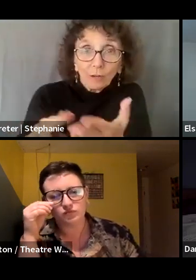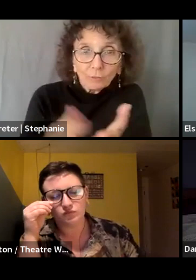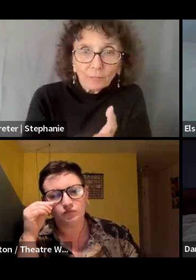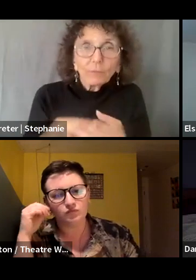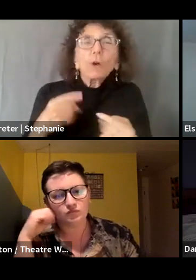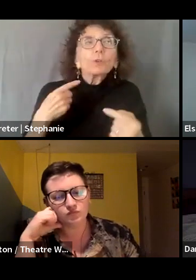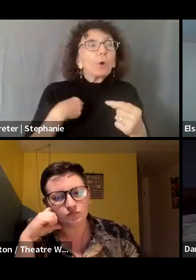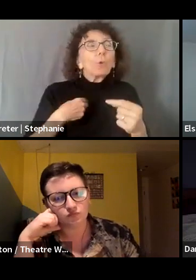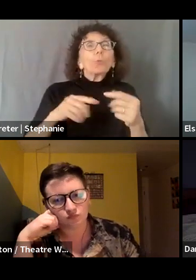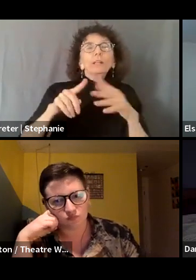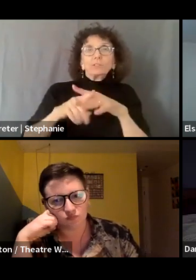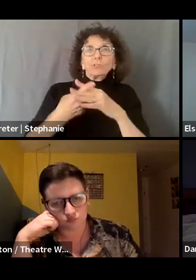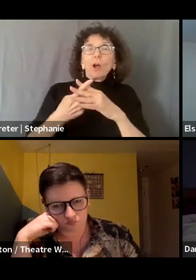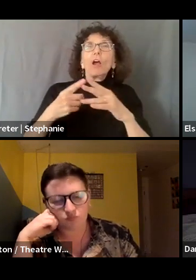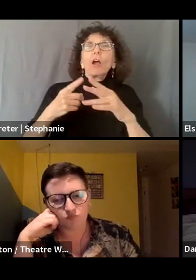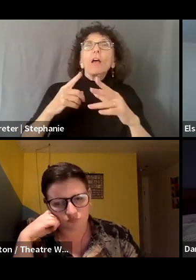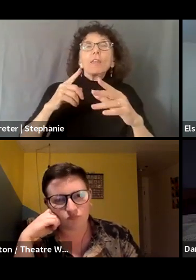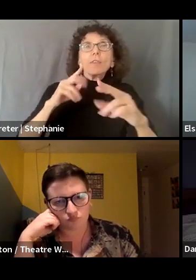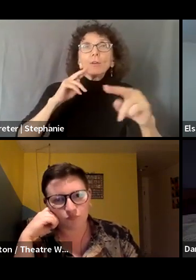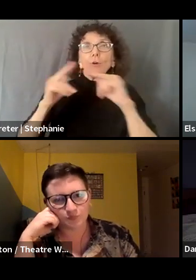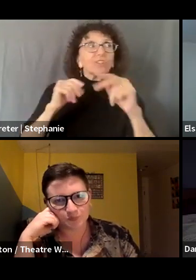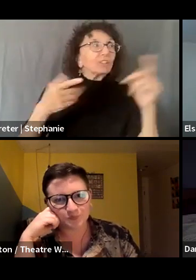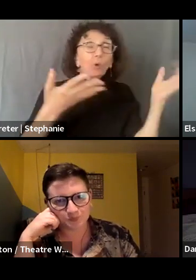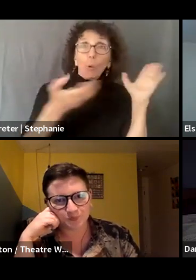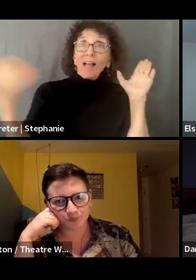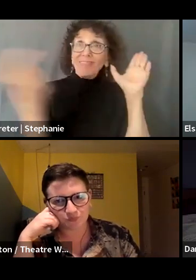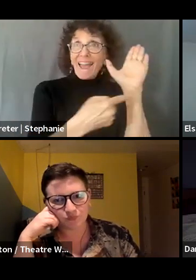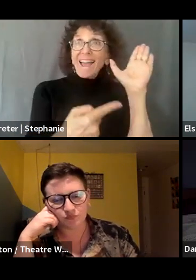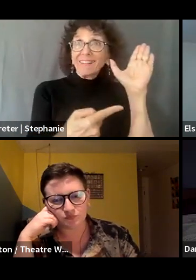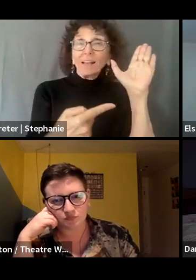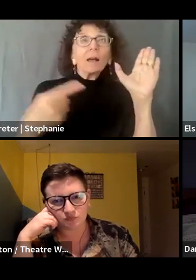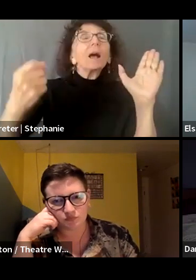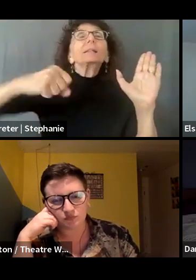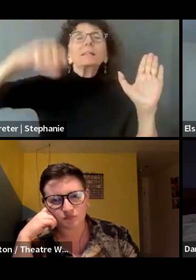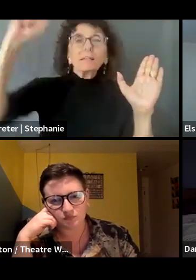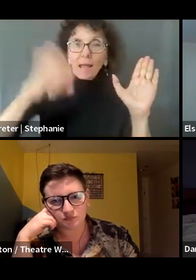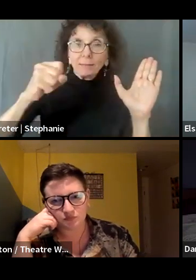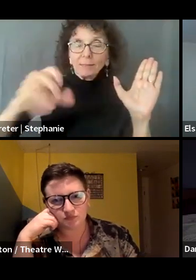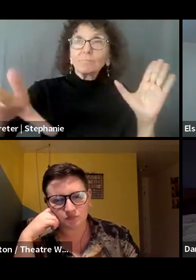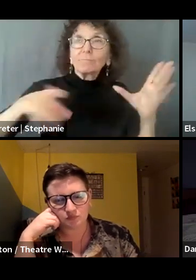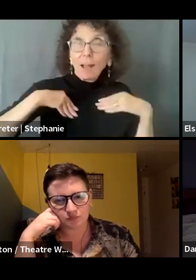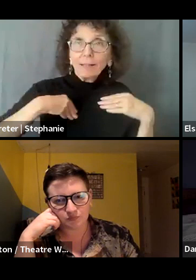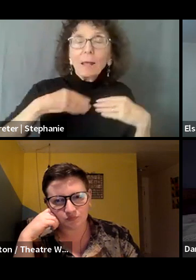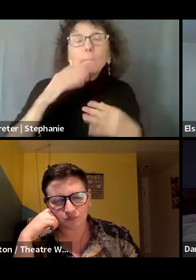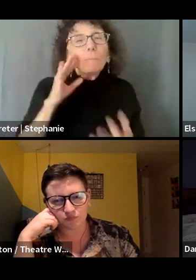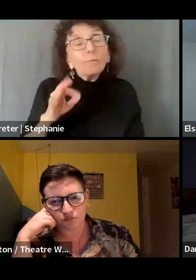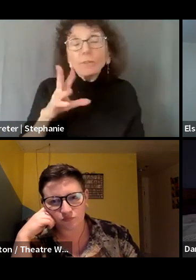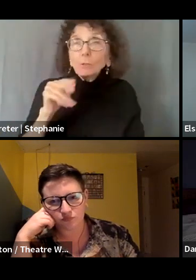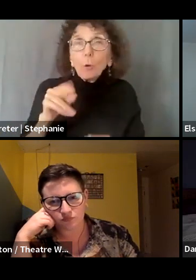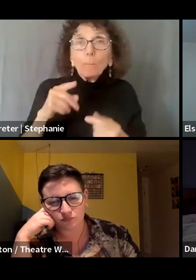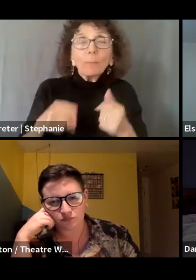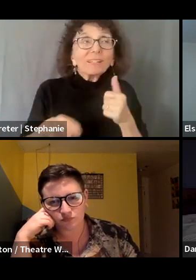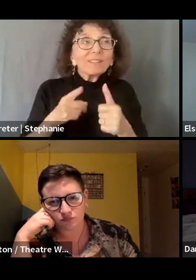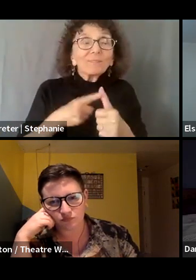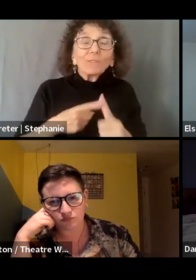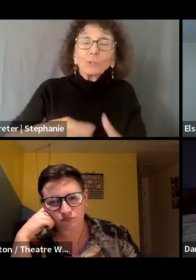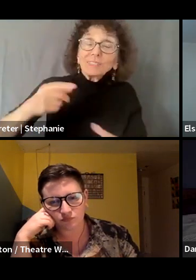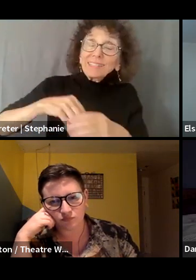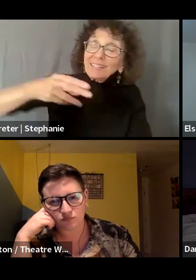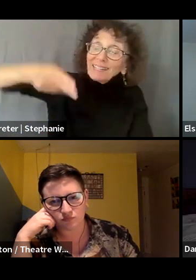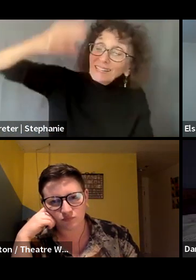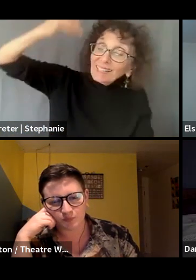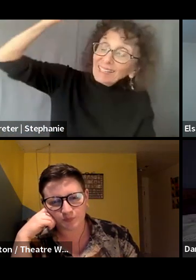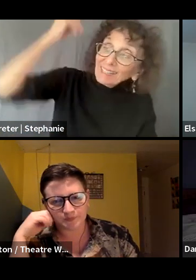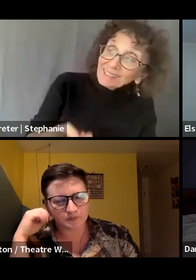big ask. We achieved that big ask. It is not perfect, but it is the first contract in the history of United Scenic Artists, which is more than